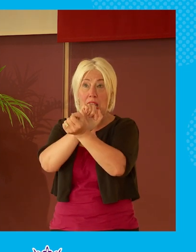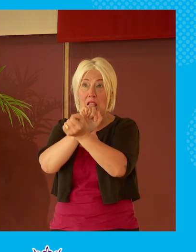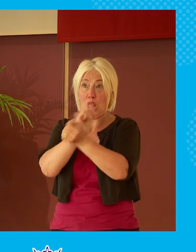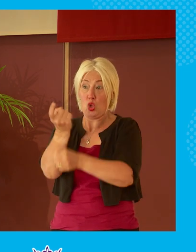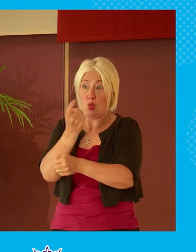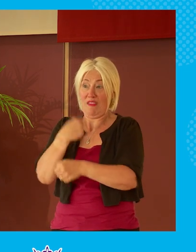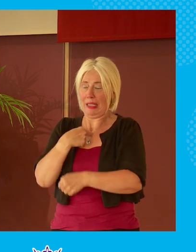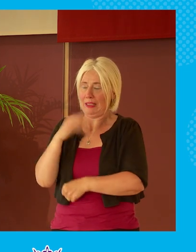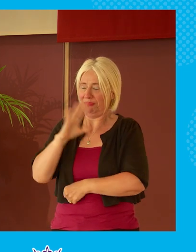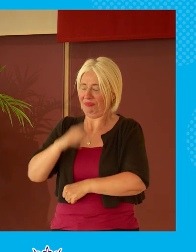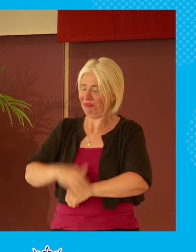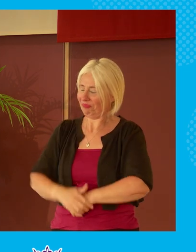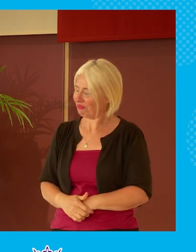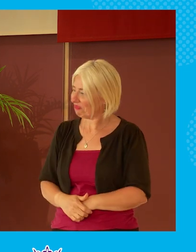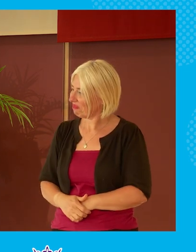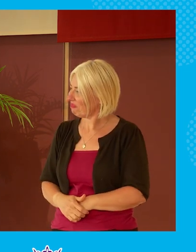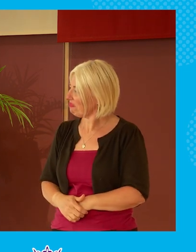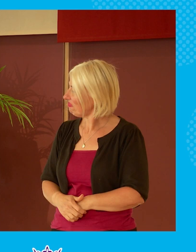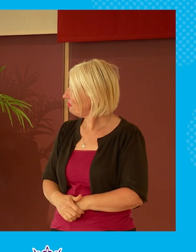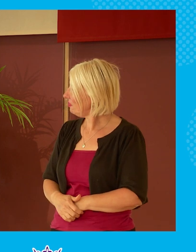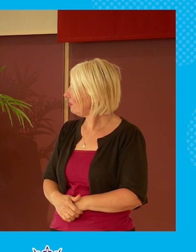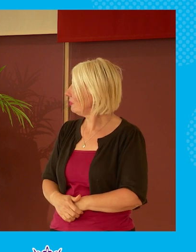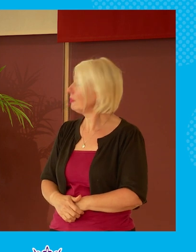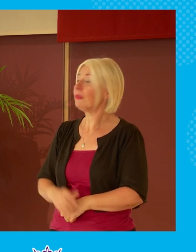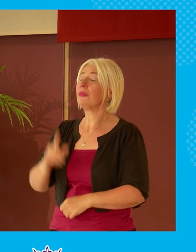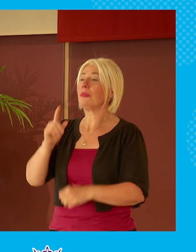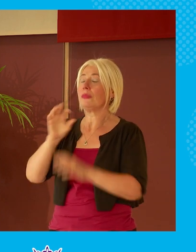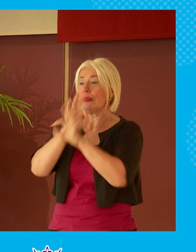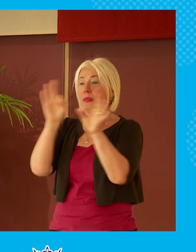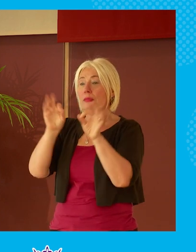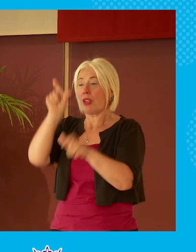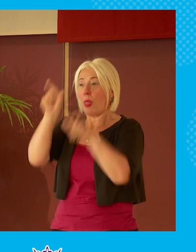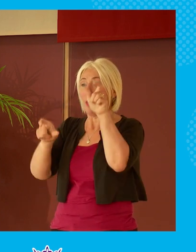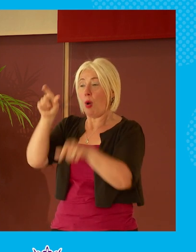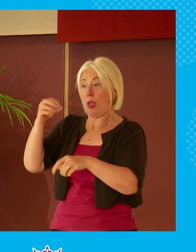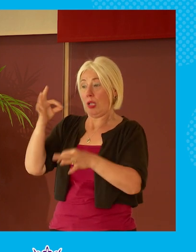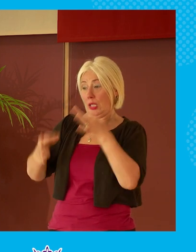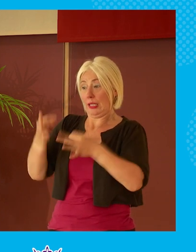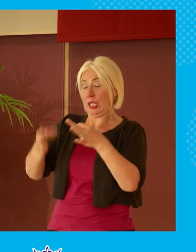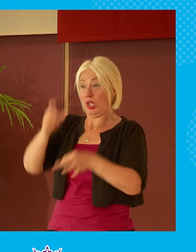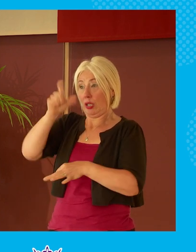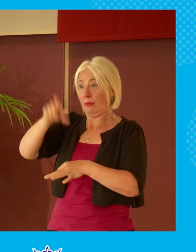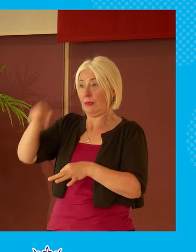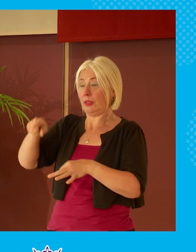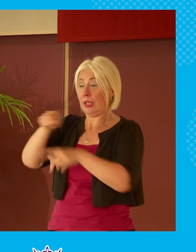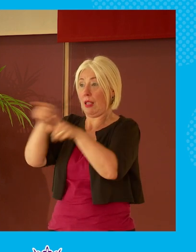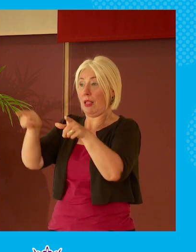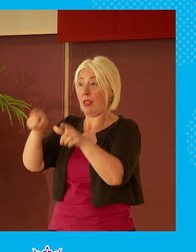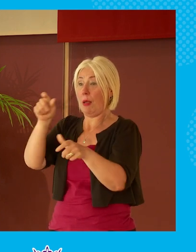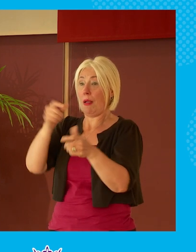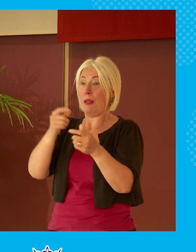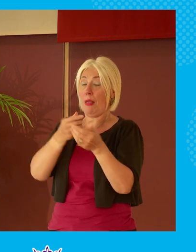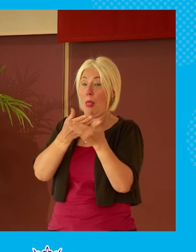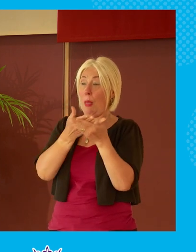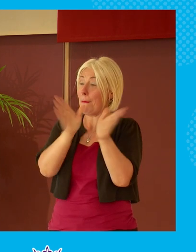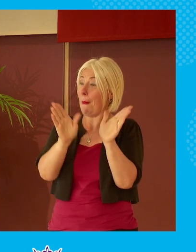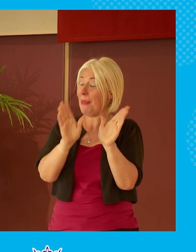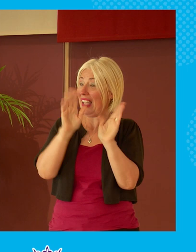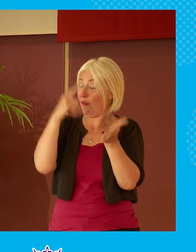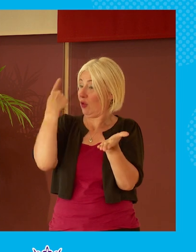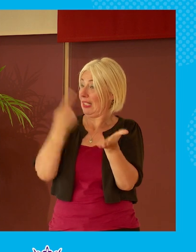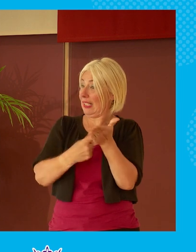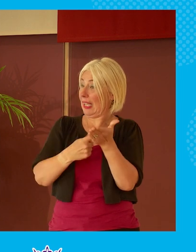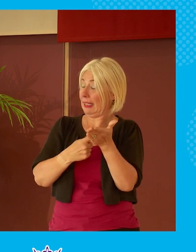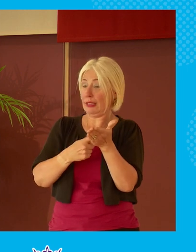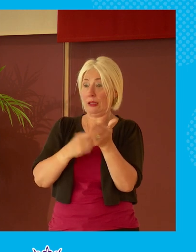uh so i think i think the first thing is we need to ask the politicians to allow people to make more decisions where it's where it's